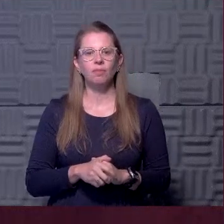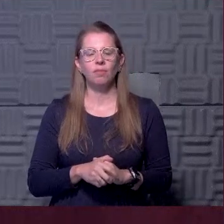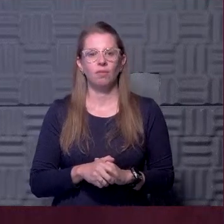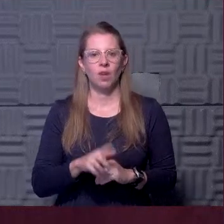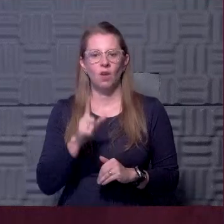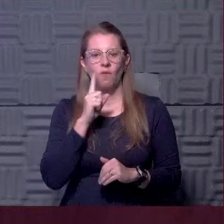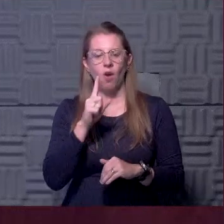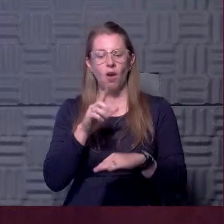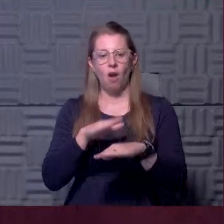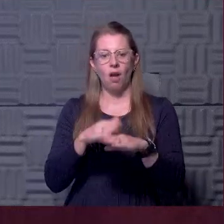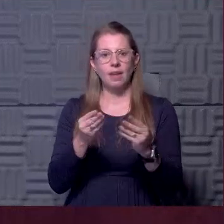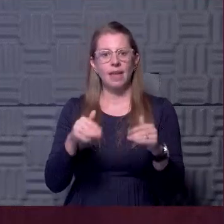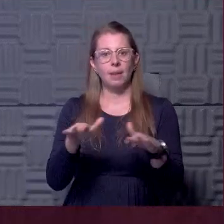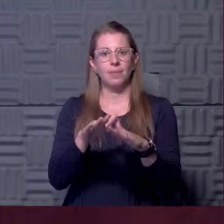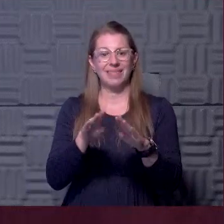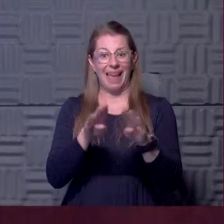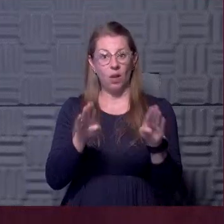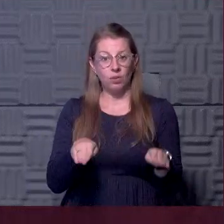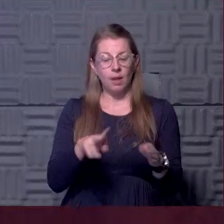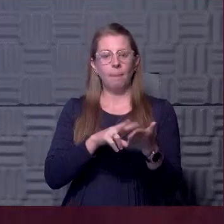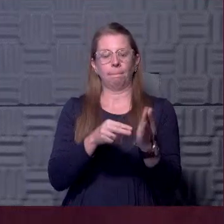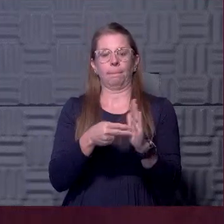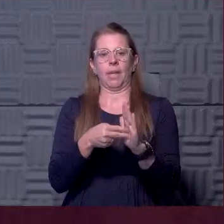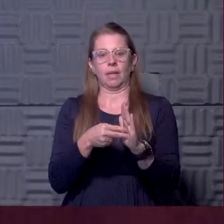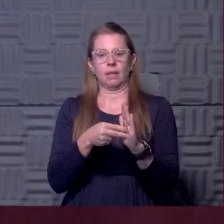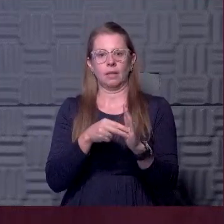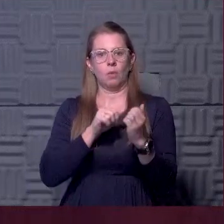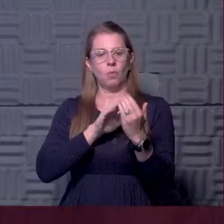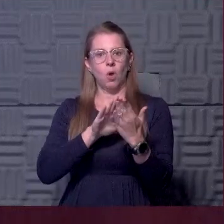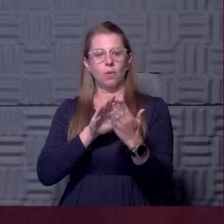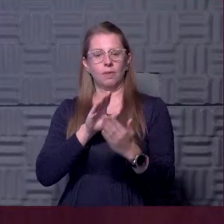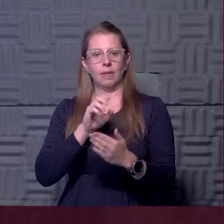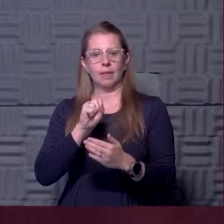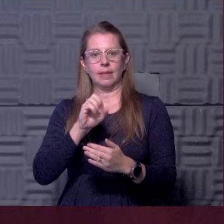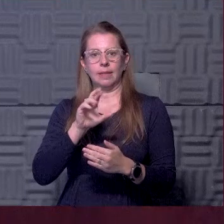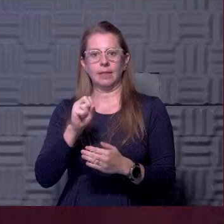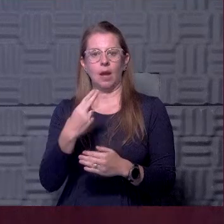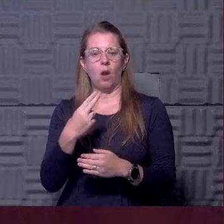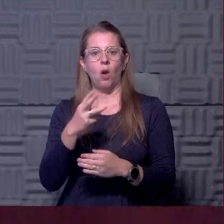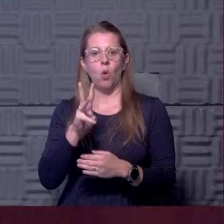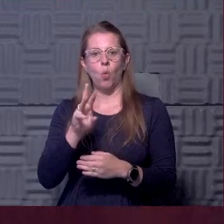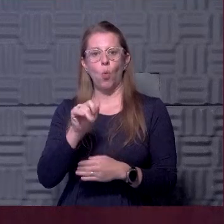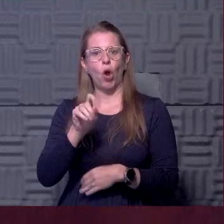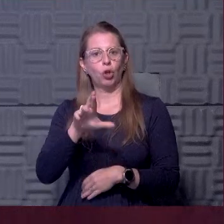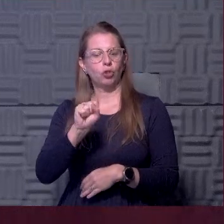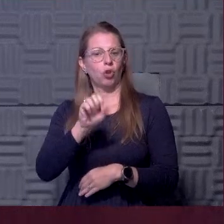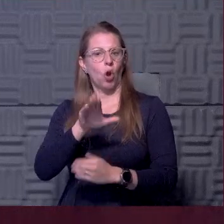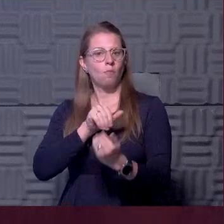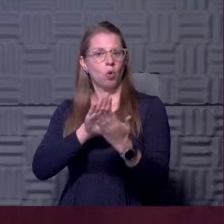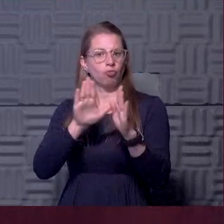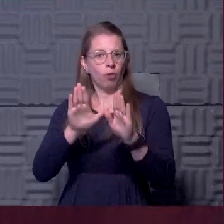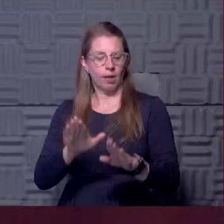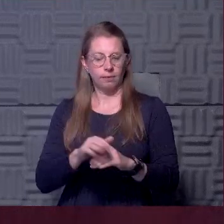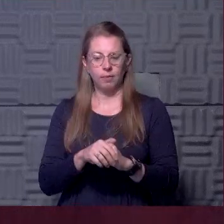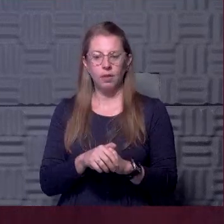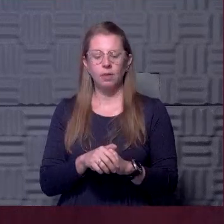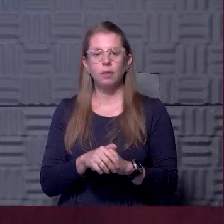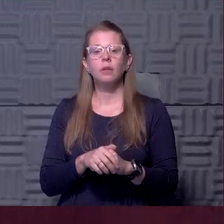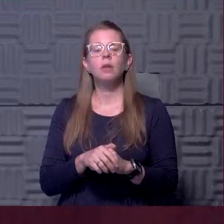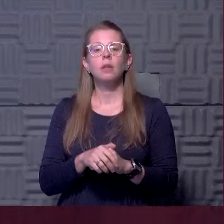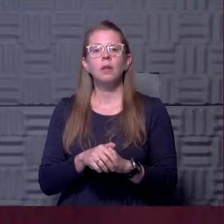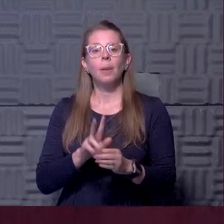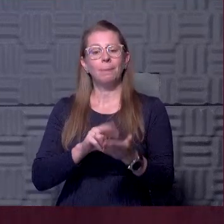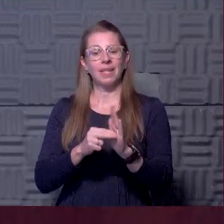on-campus housing for instance what the approach the housing director Sarah Waters did was great I thought so they do a stage movement so vast